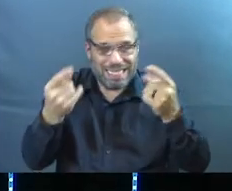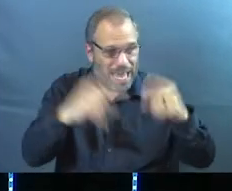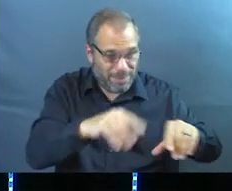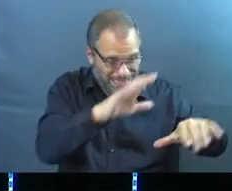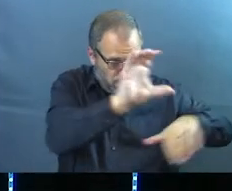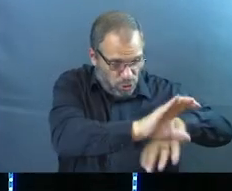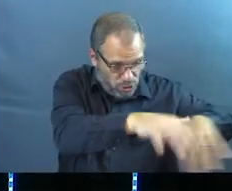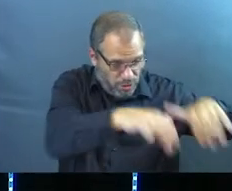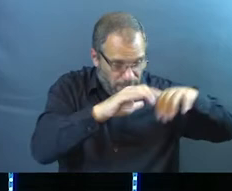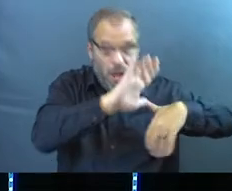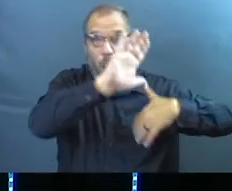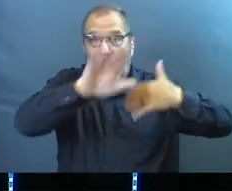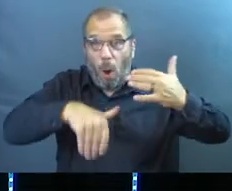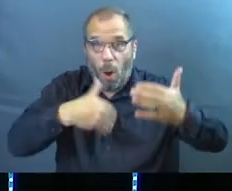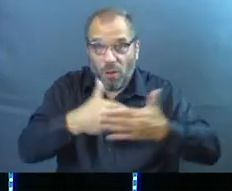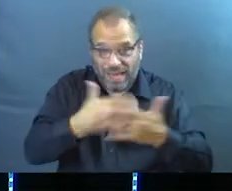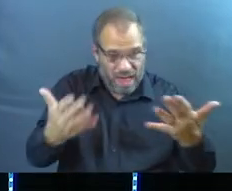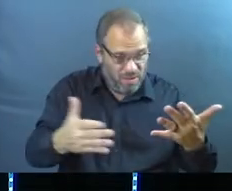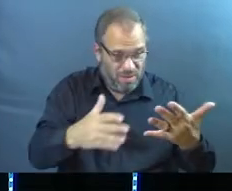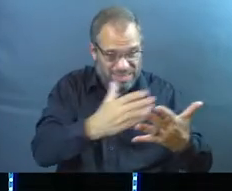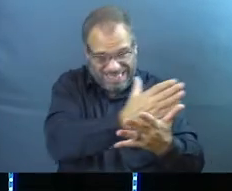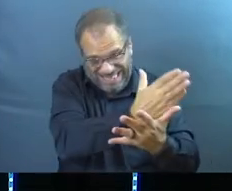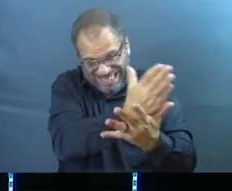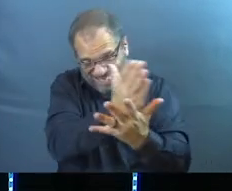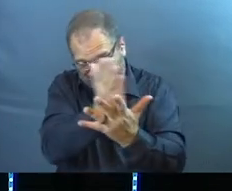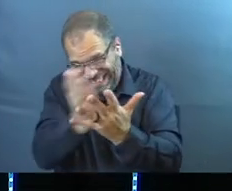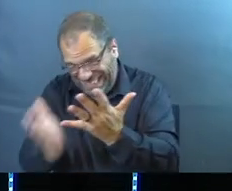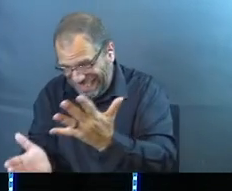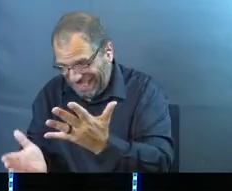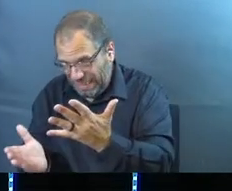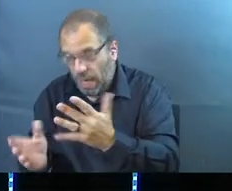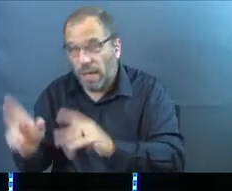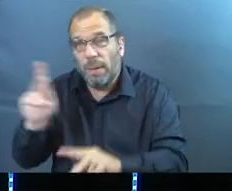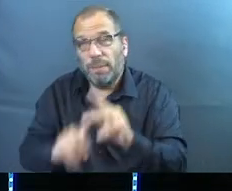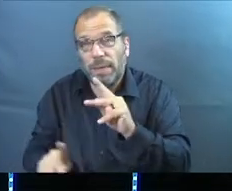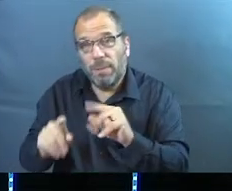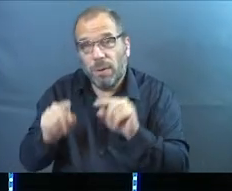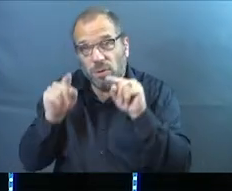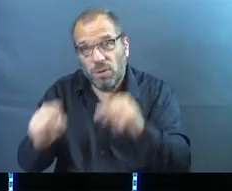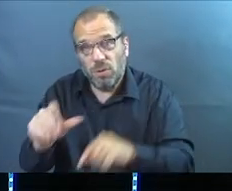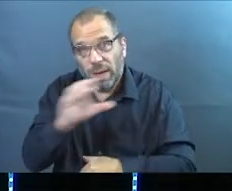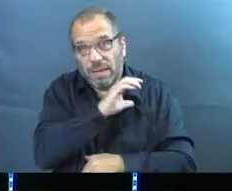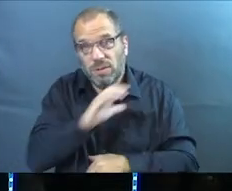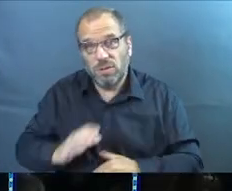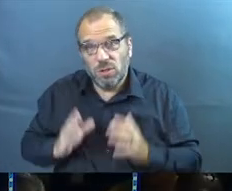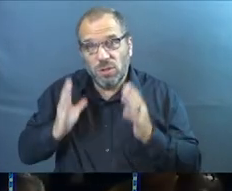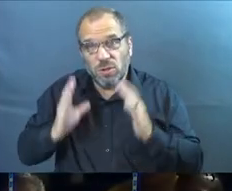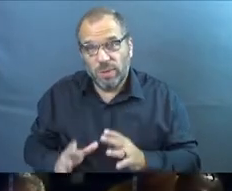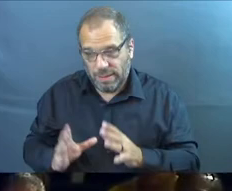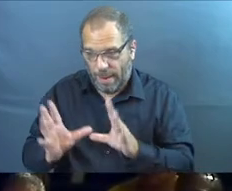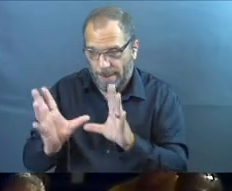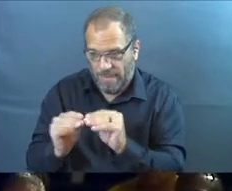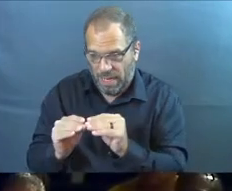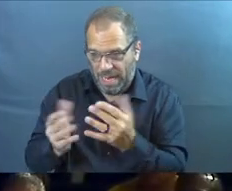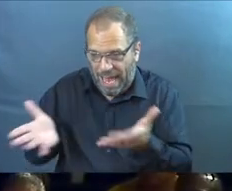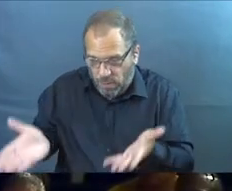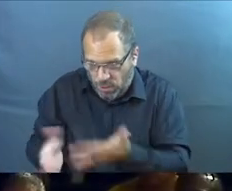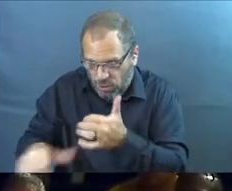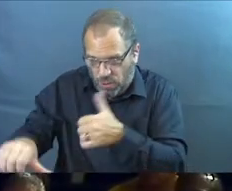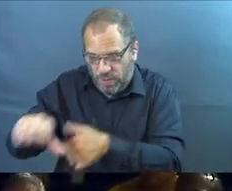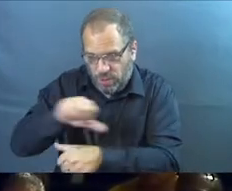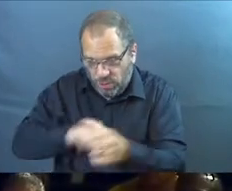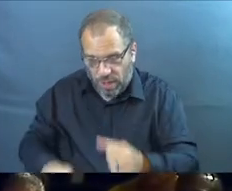on a stage. But all the other stuff happens when the people of God come together and we encourage